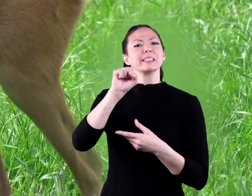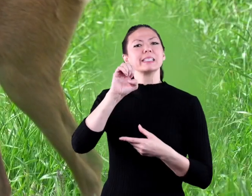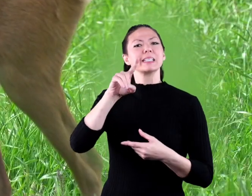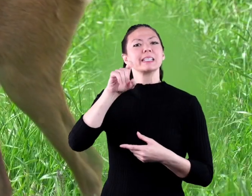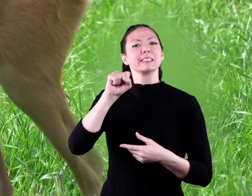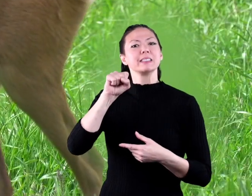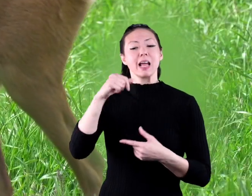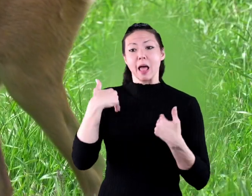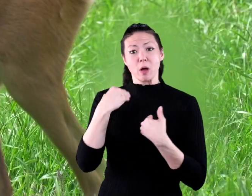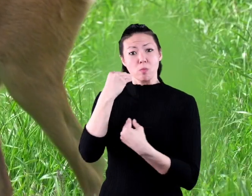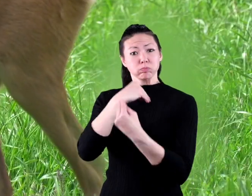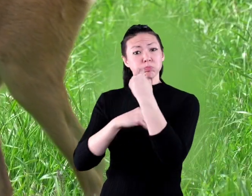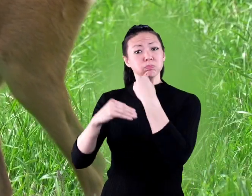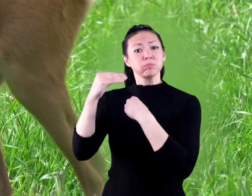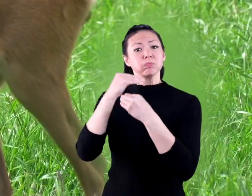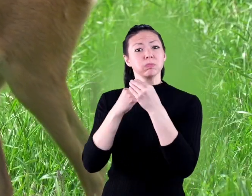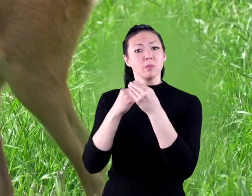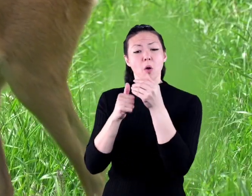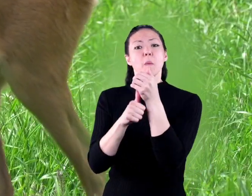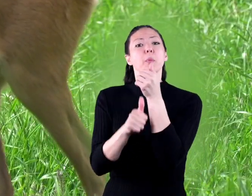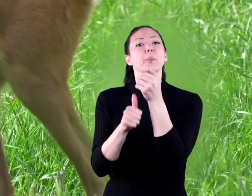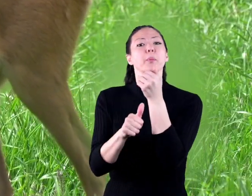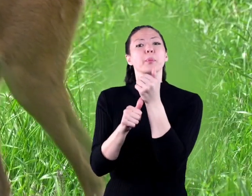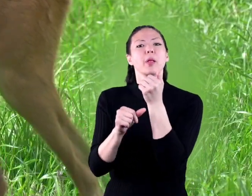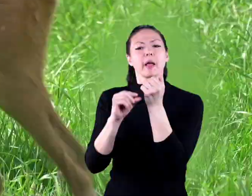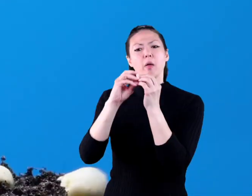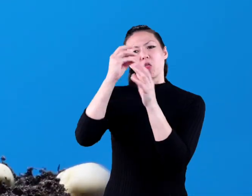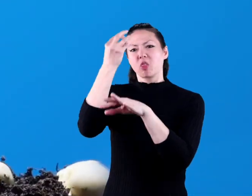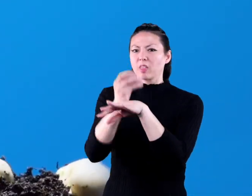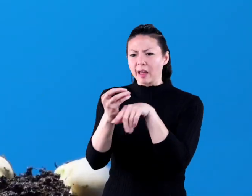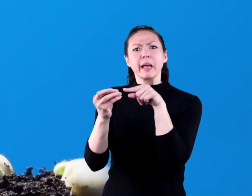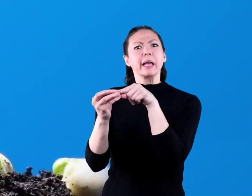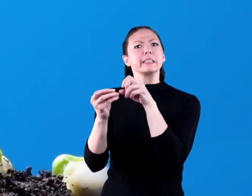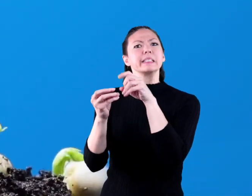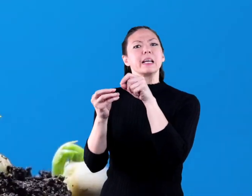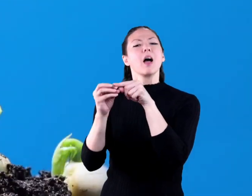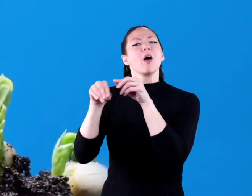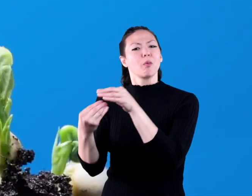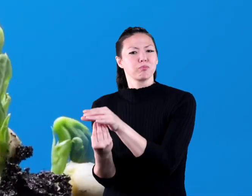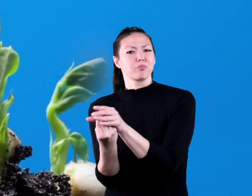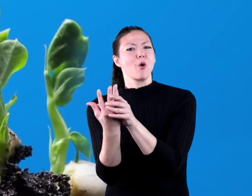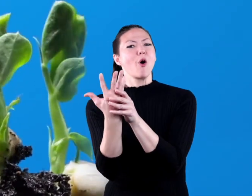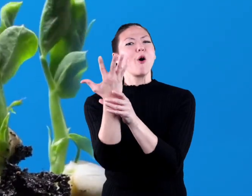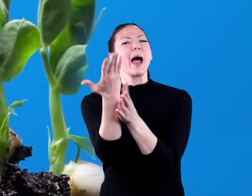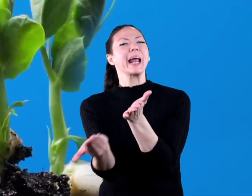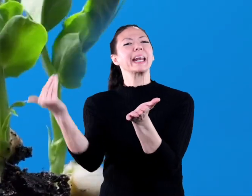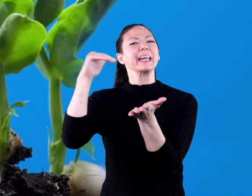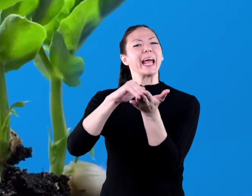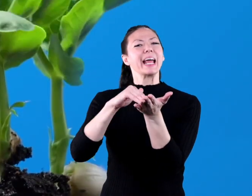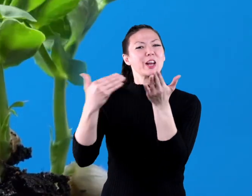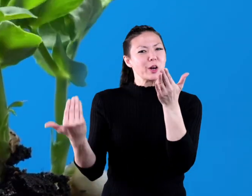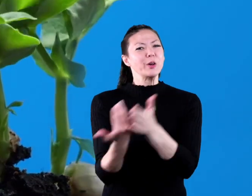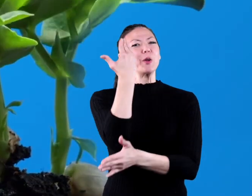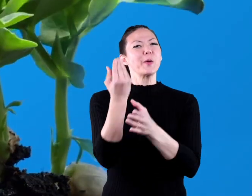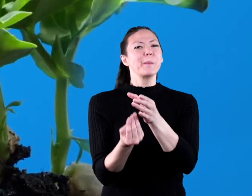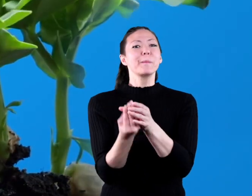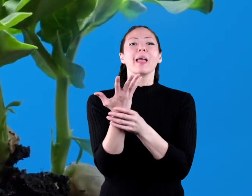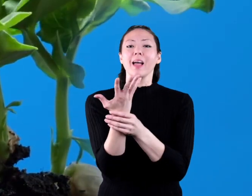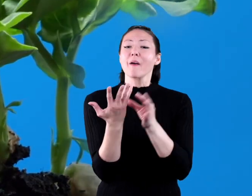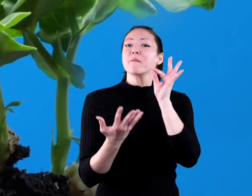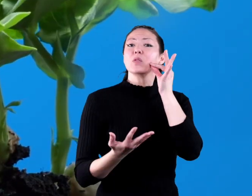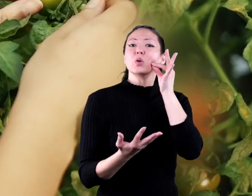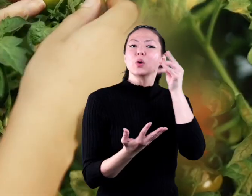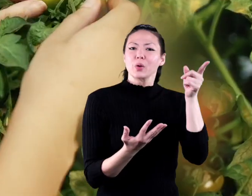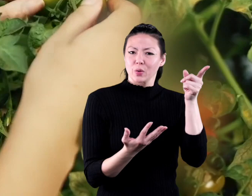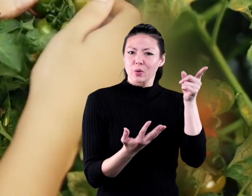seeds. And when animals eat them and leave behind their droppings, the seeds in the droppings that weren't digested can then become new plants.